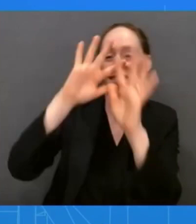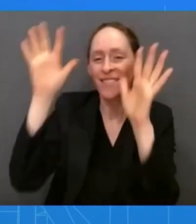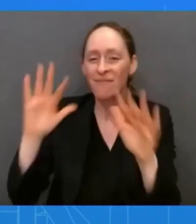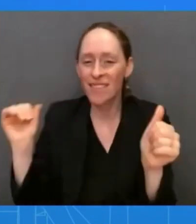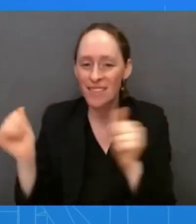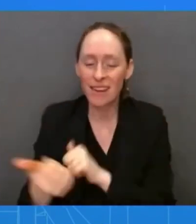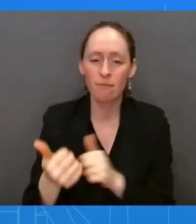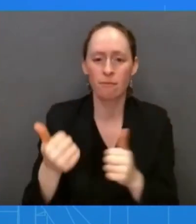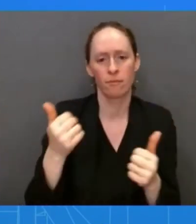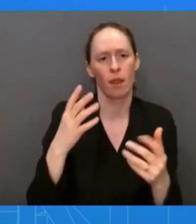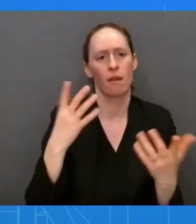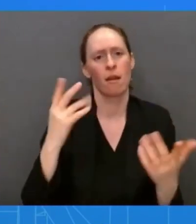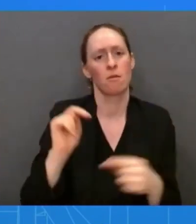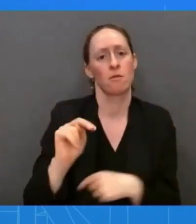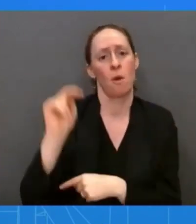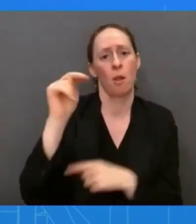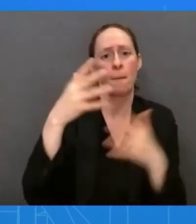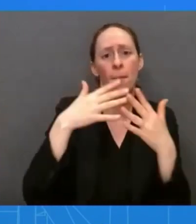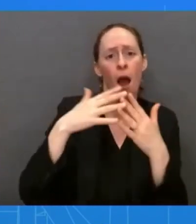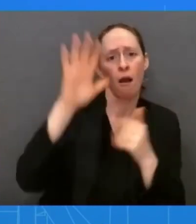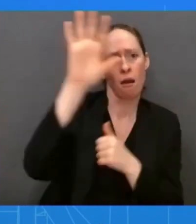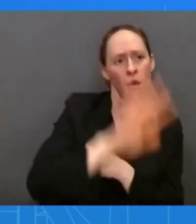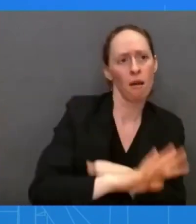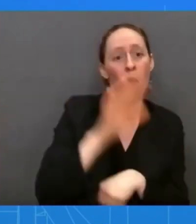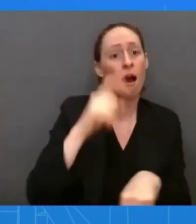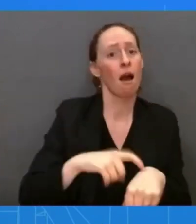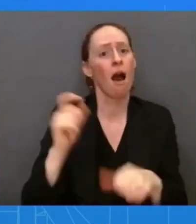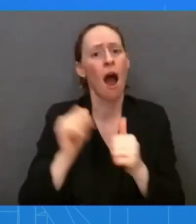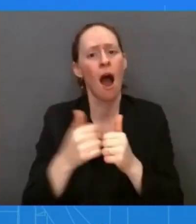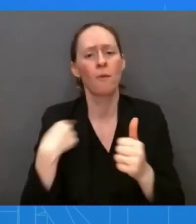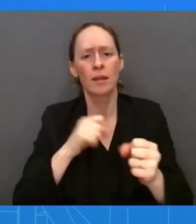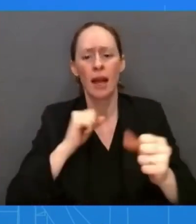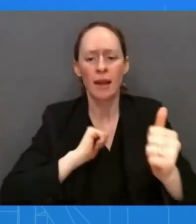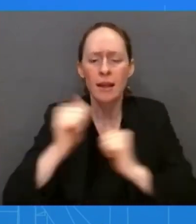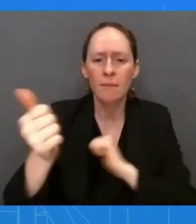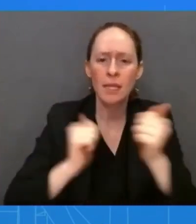defense through both NATO and through NORAD. With that, we'll take some questions.